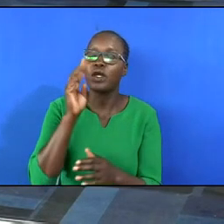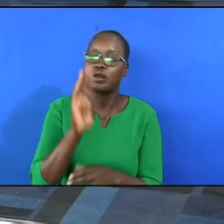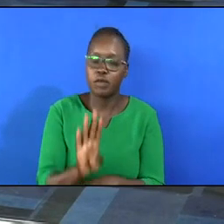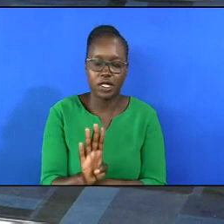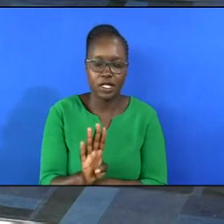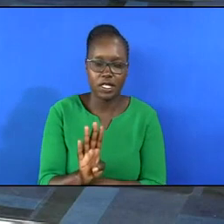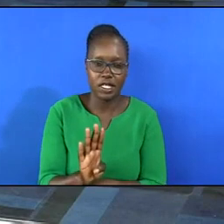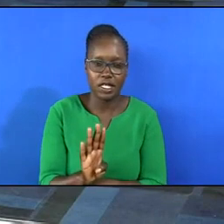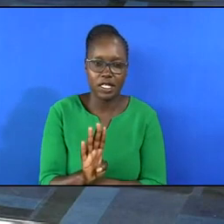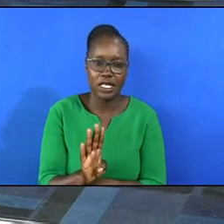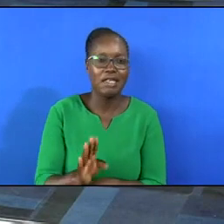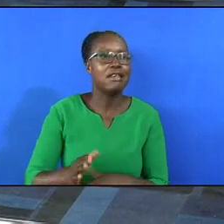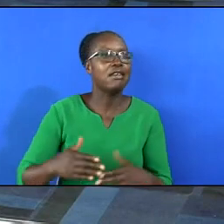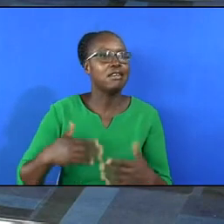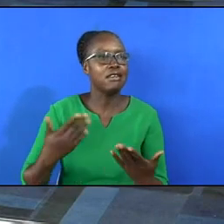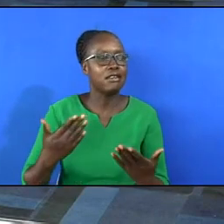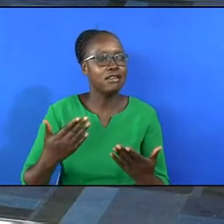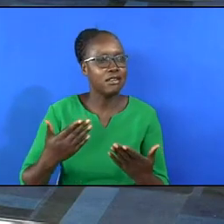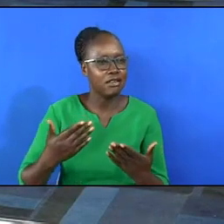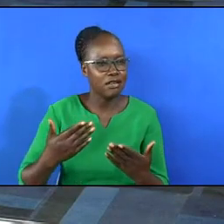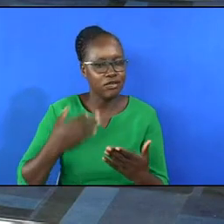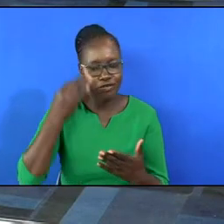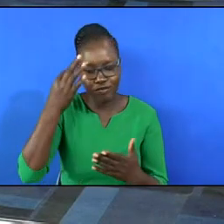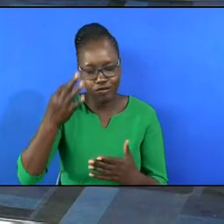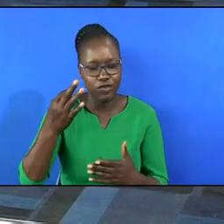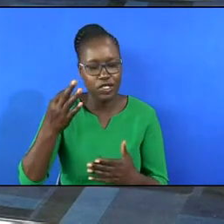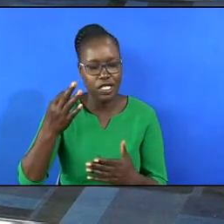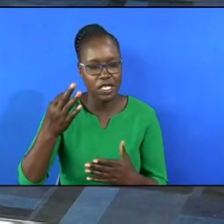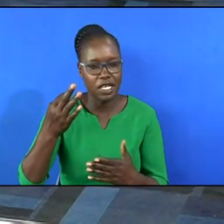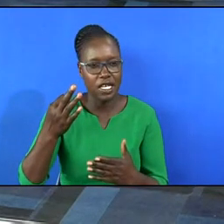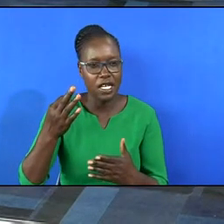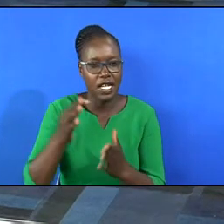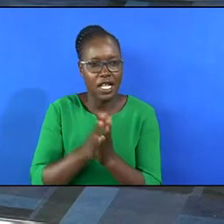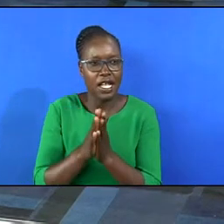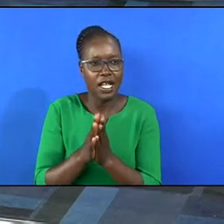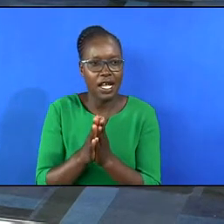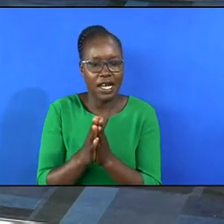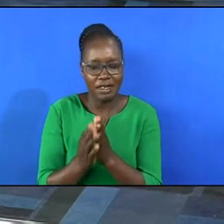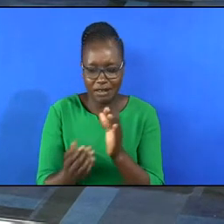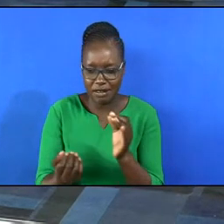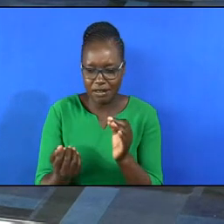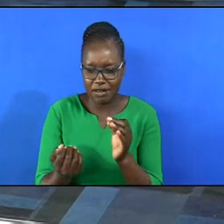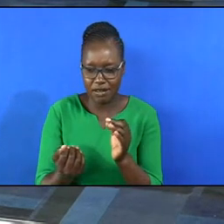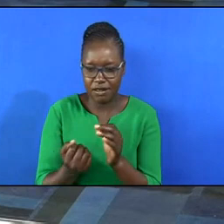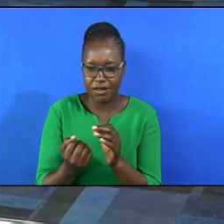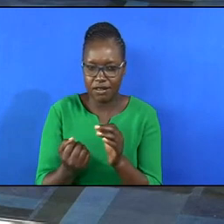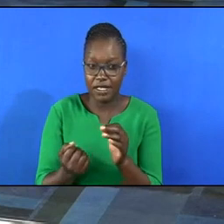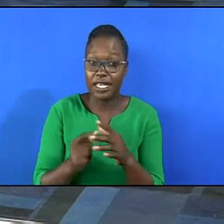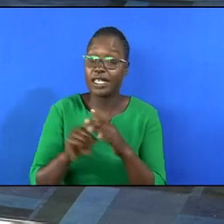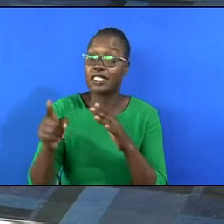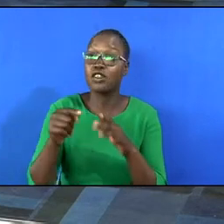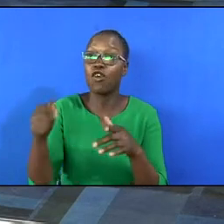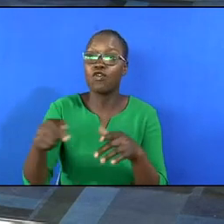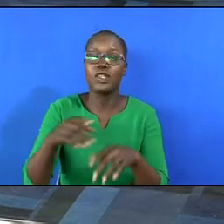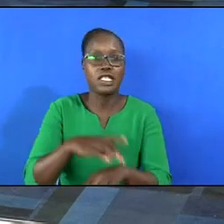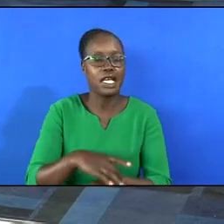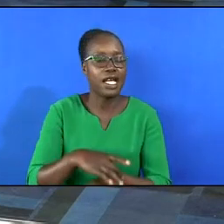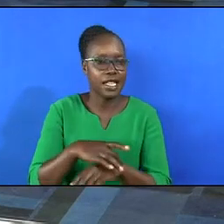in a tangible form, an exhibit of his power.